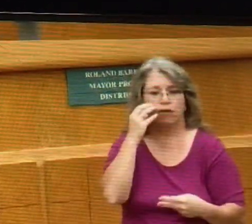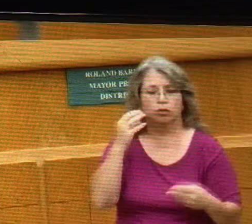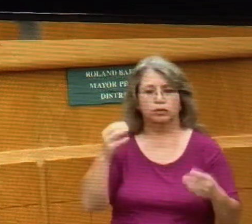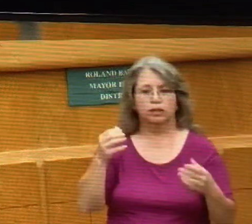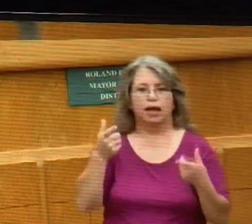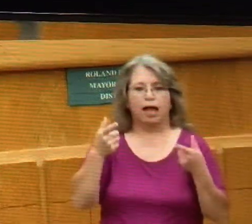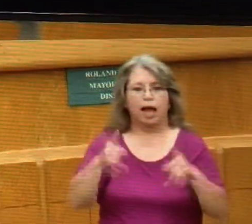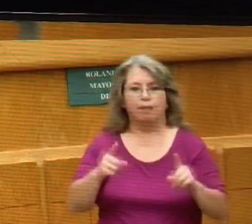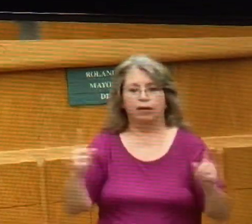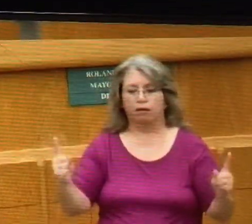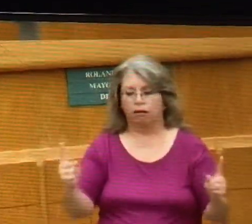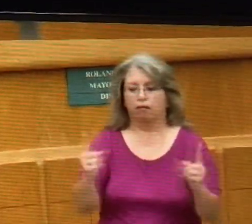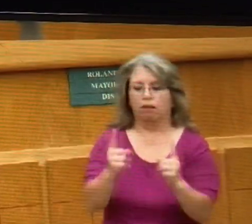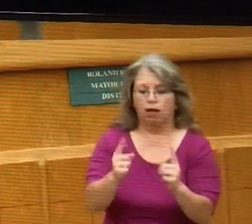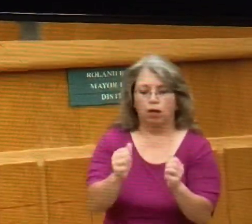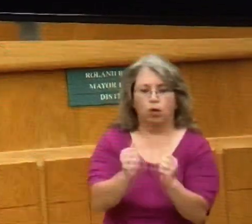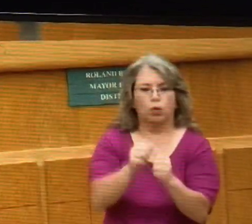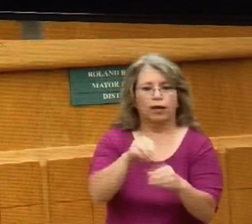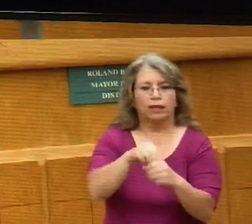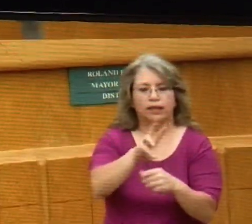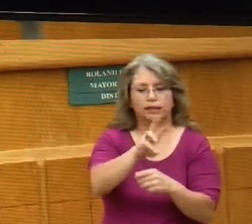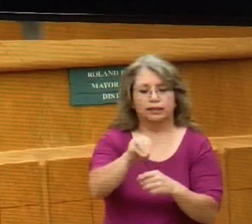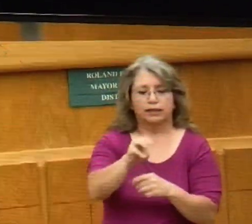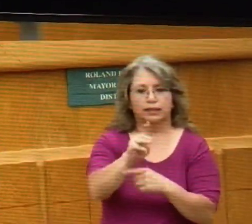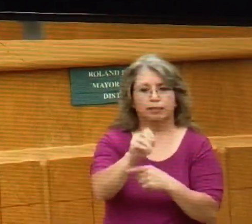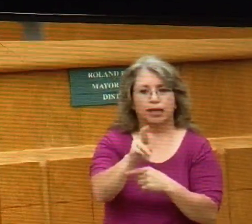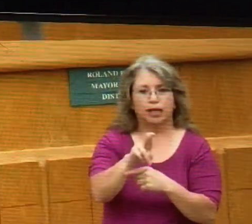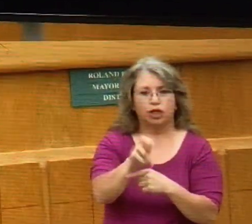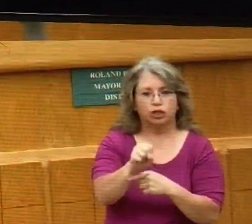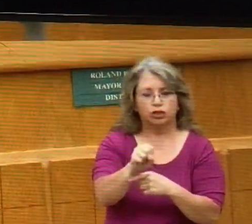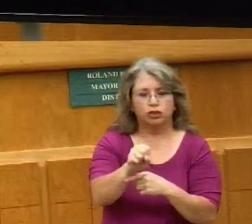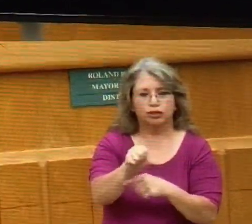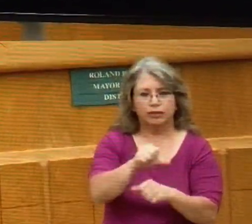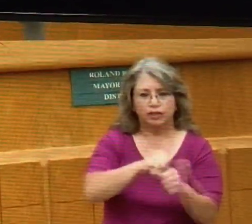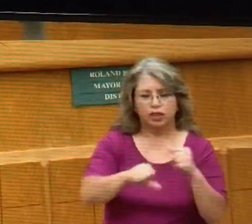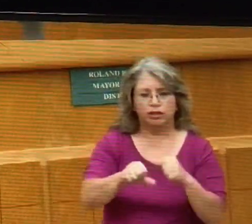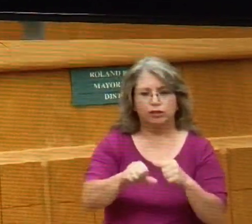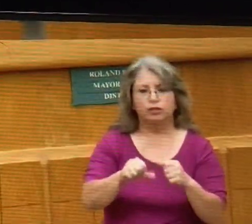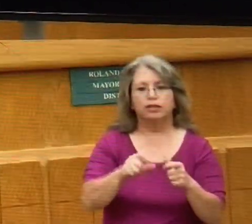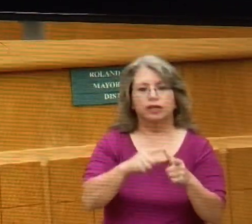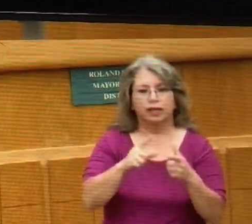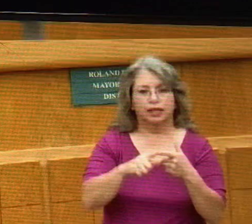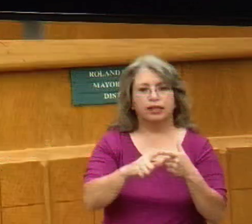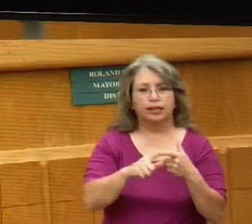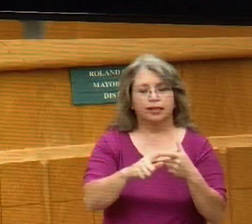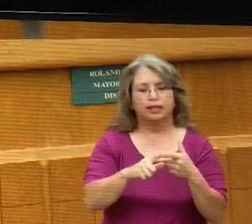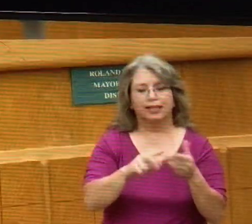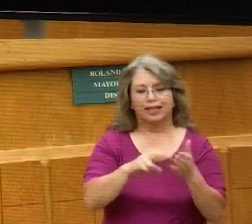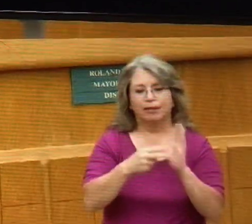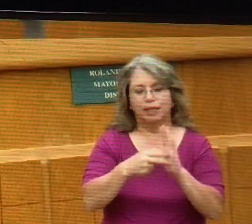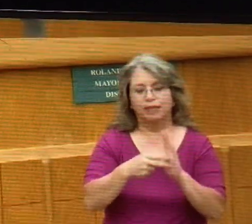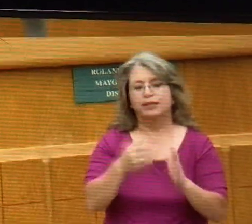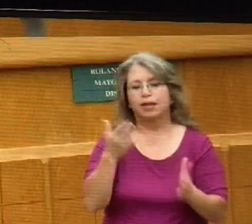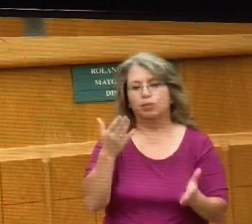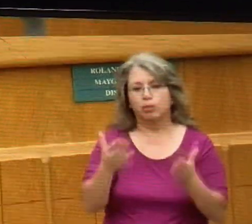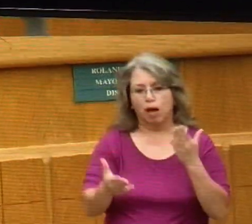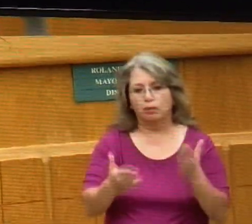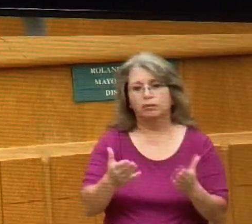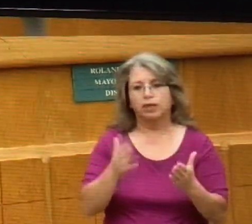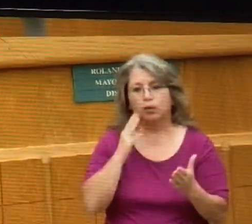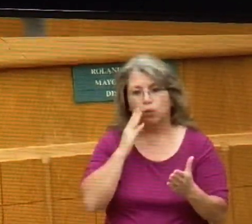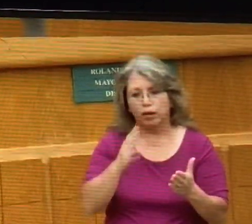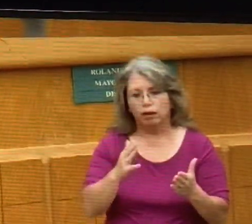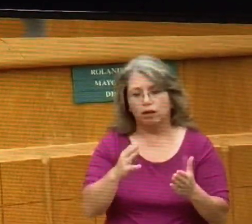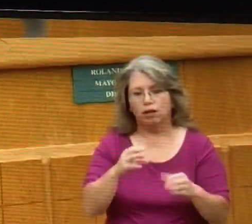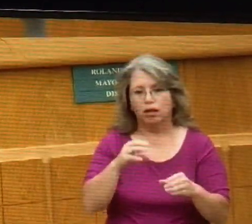algorithm that calculates the probability that those two phones will actually come within six feet of each other. We can't know for sure whether they do